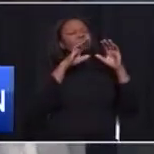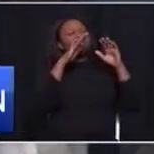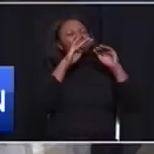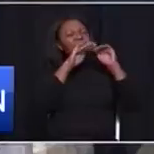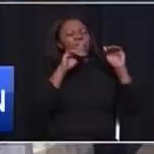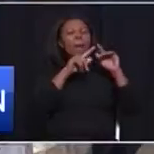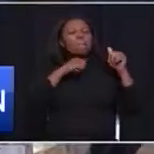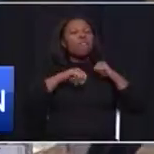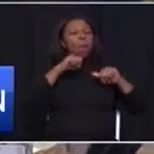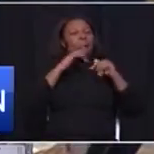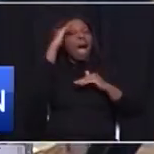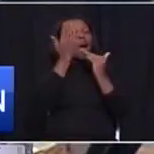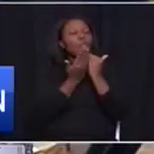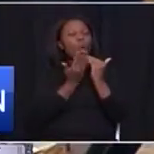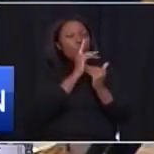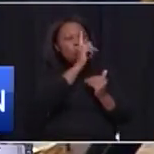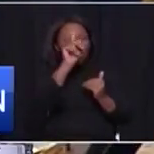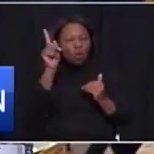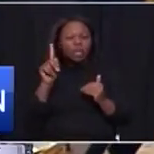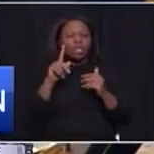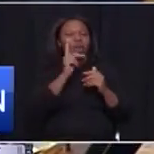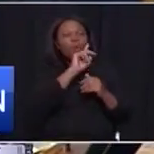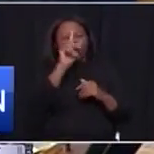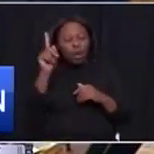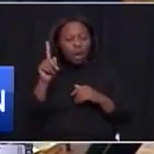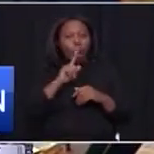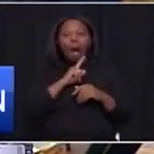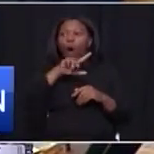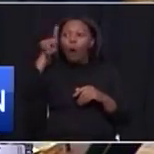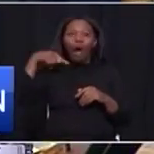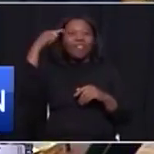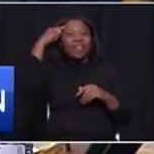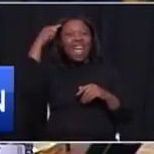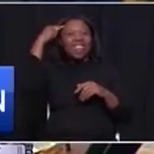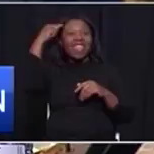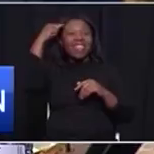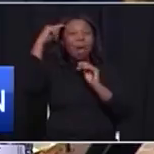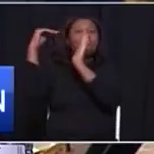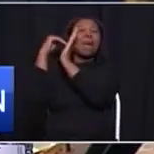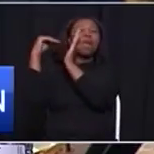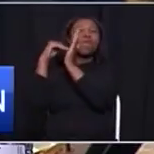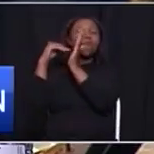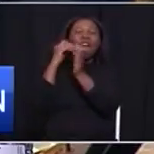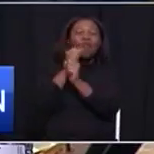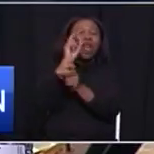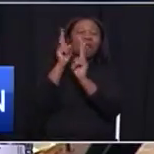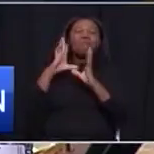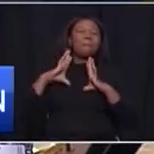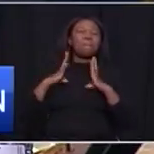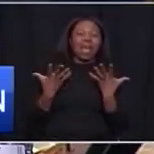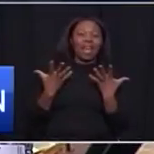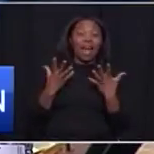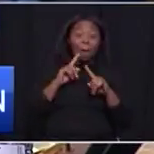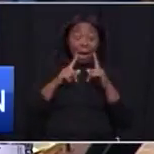of high schools. Because all of us are thinking about grade 12 or metric. So, now